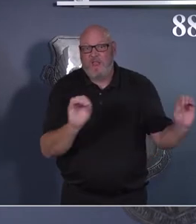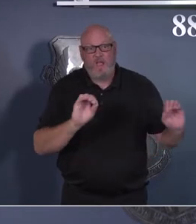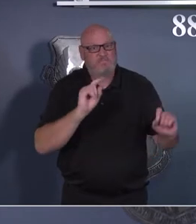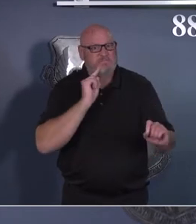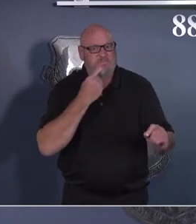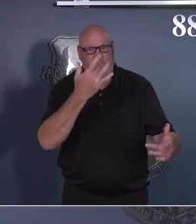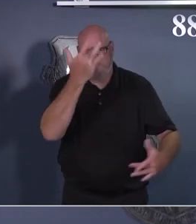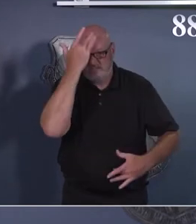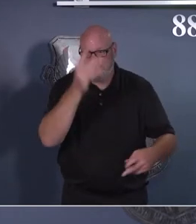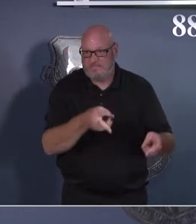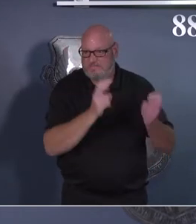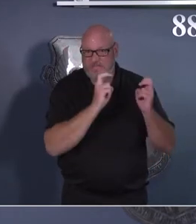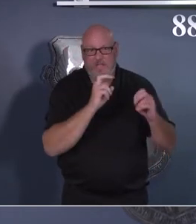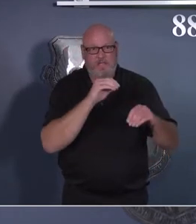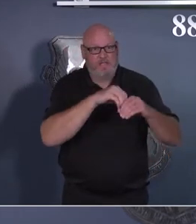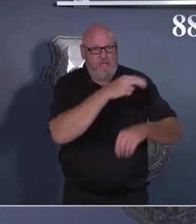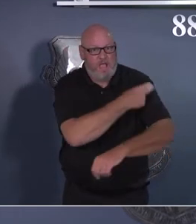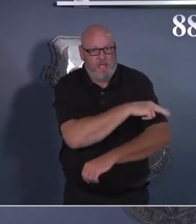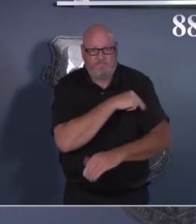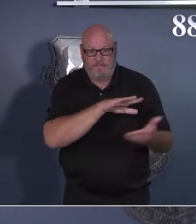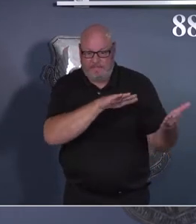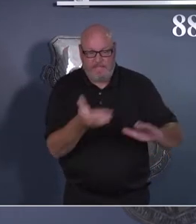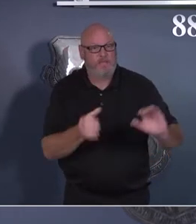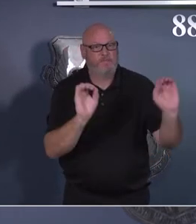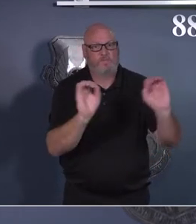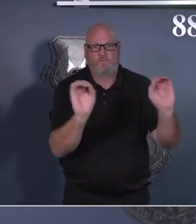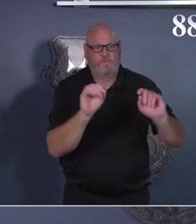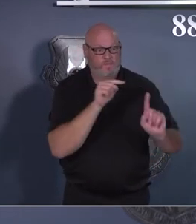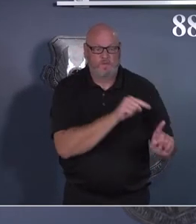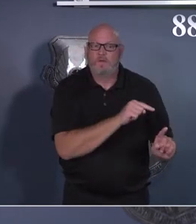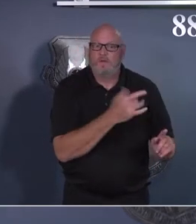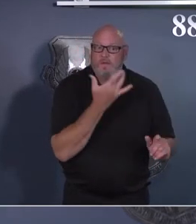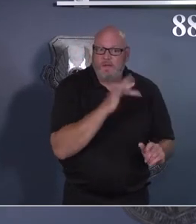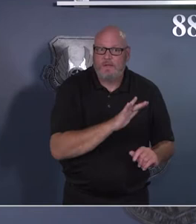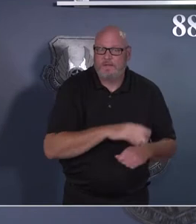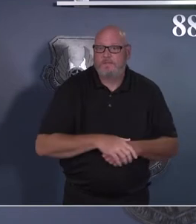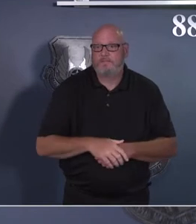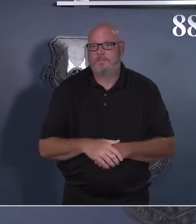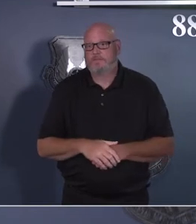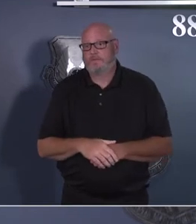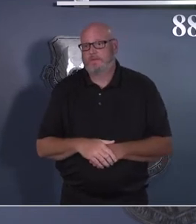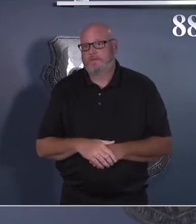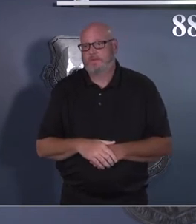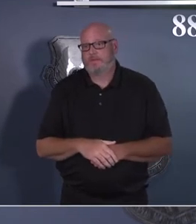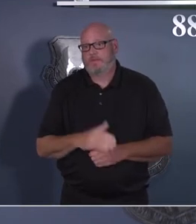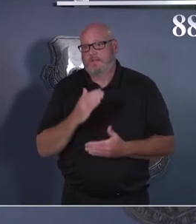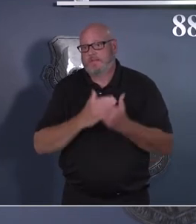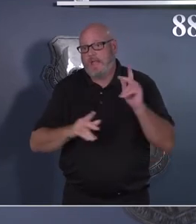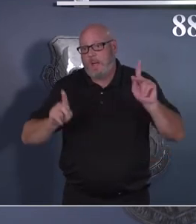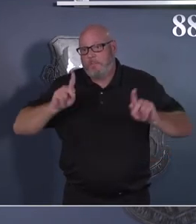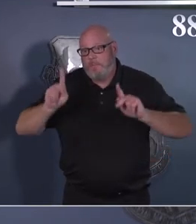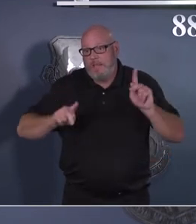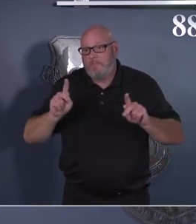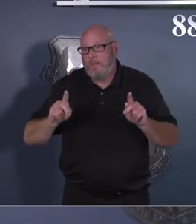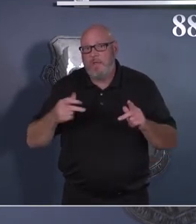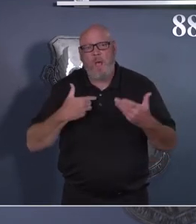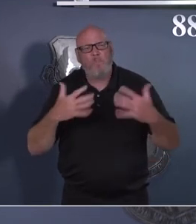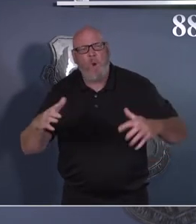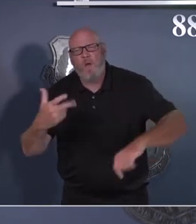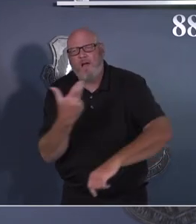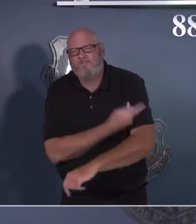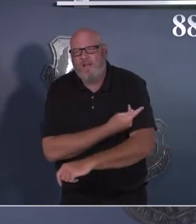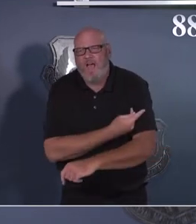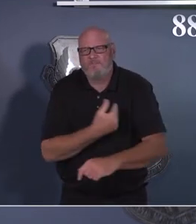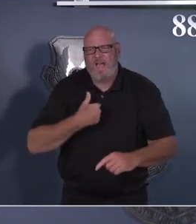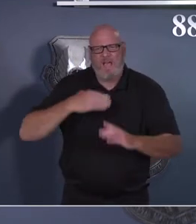vaccinated, yet who are perhaps dismissing or downplaying COVID-like symptoms such as fever and chills, cough,